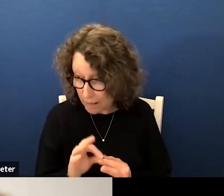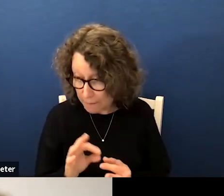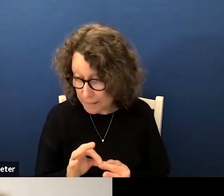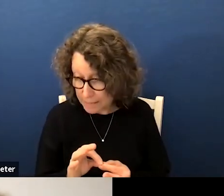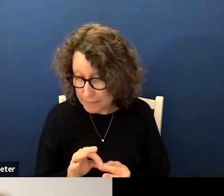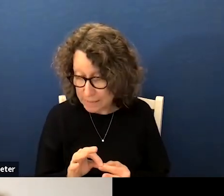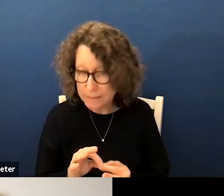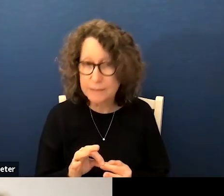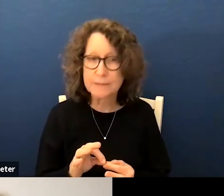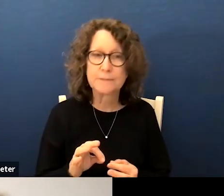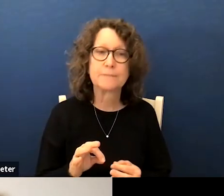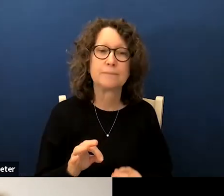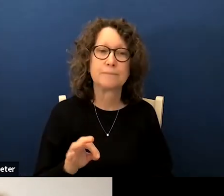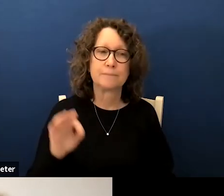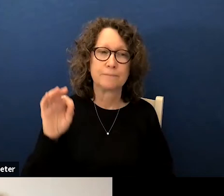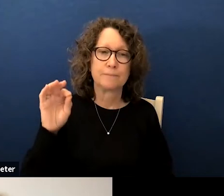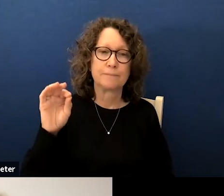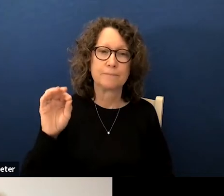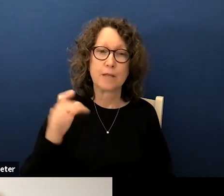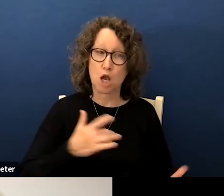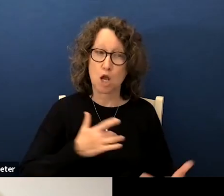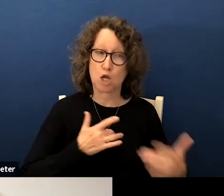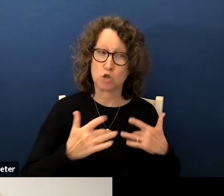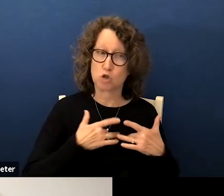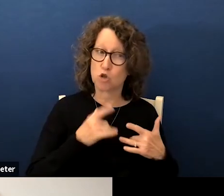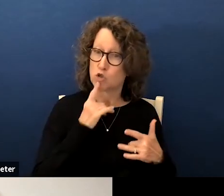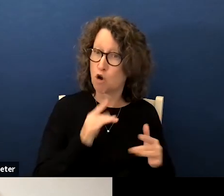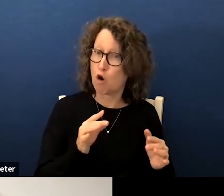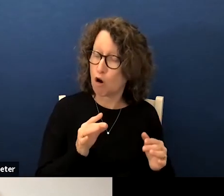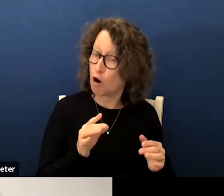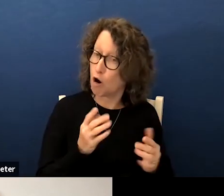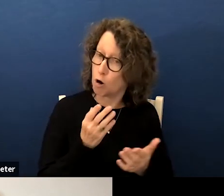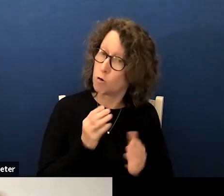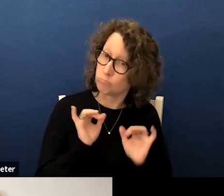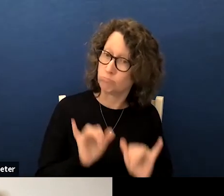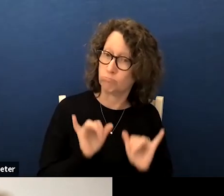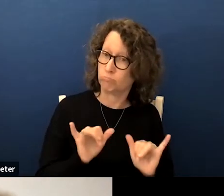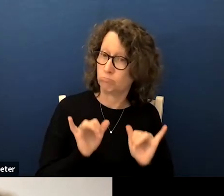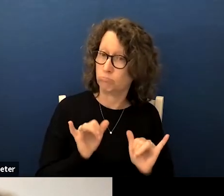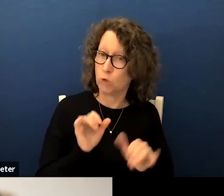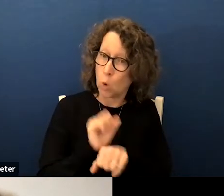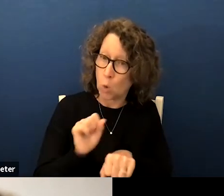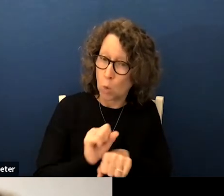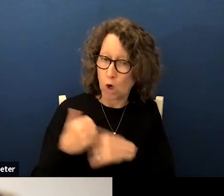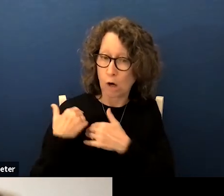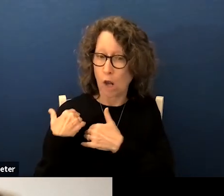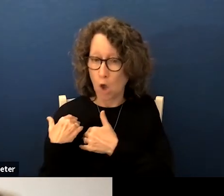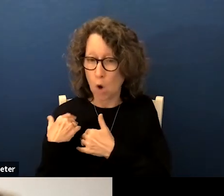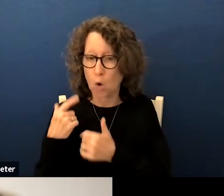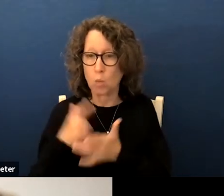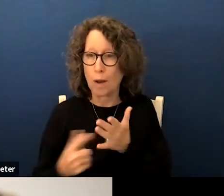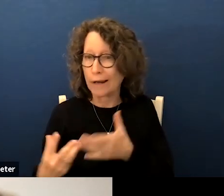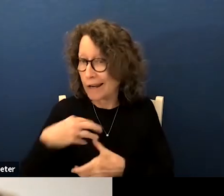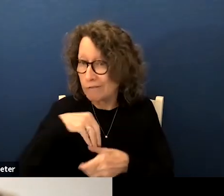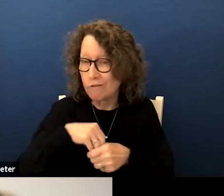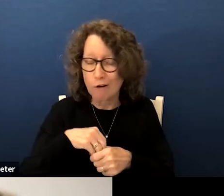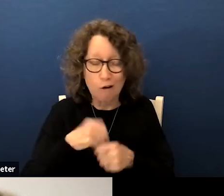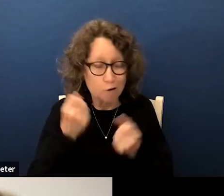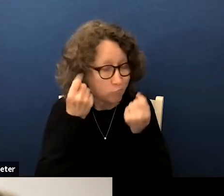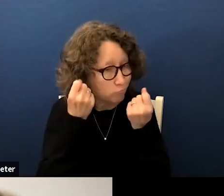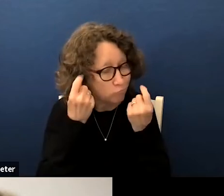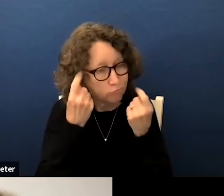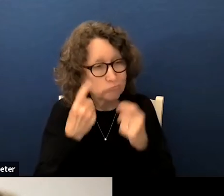i think that you know that concerns are valid in terms of the workload and what it would involve um